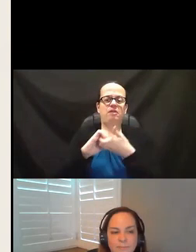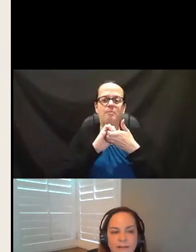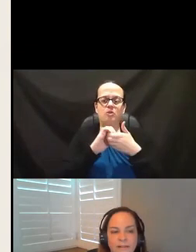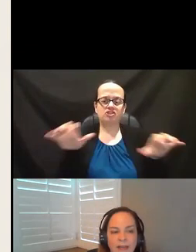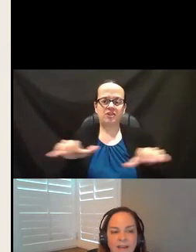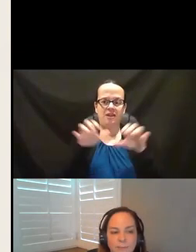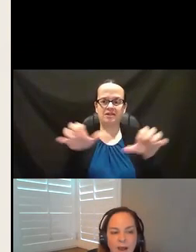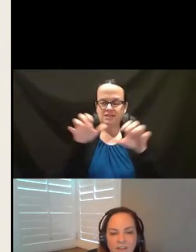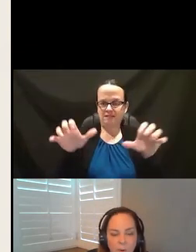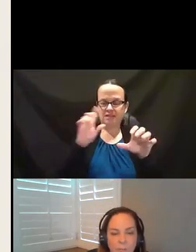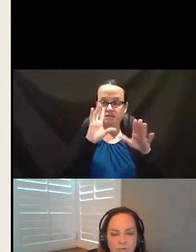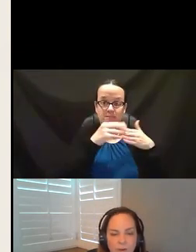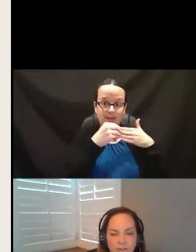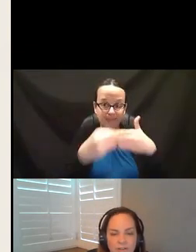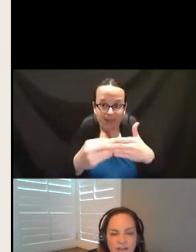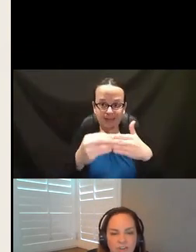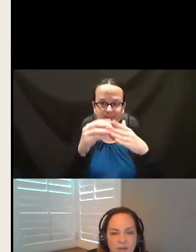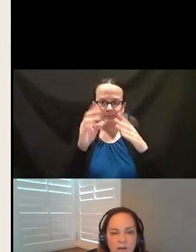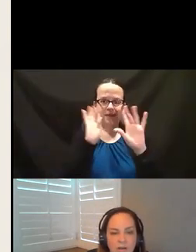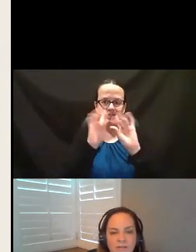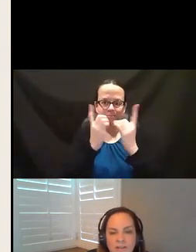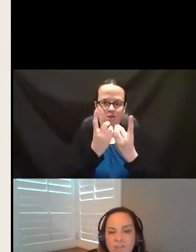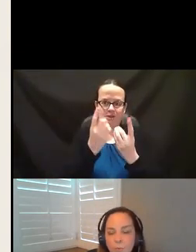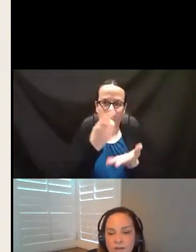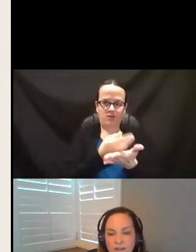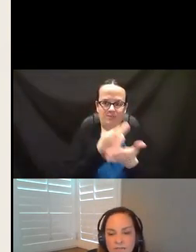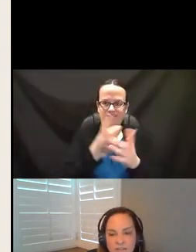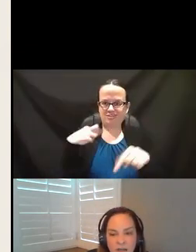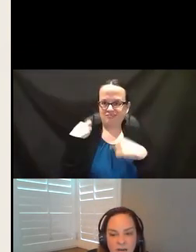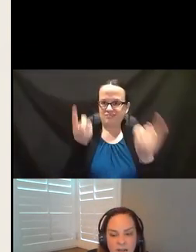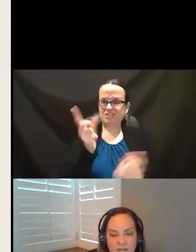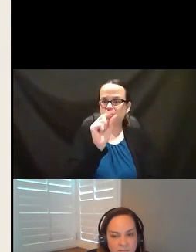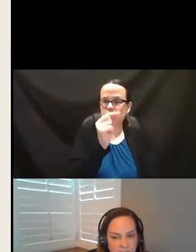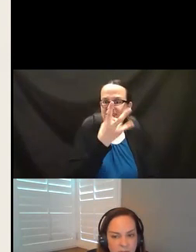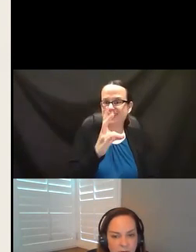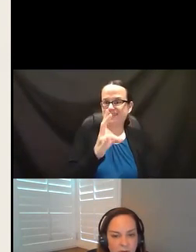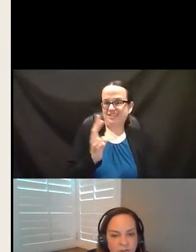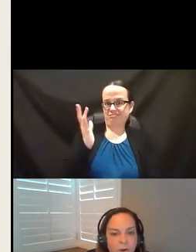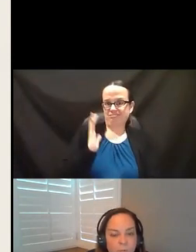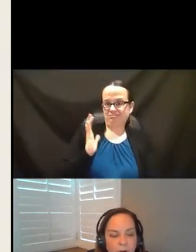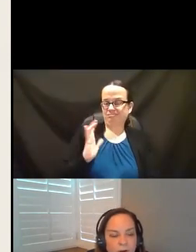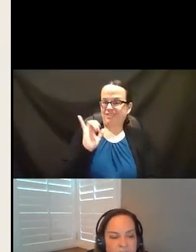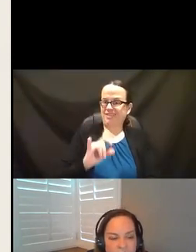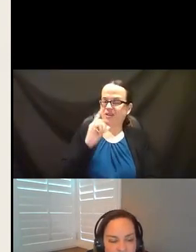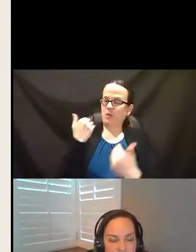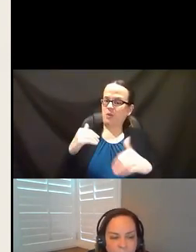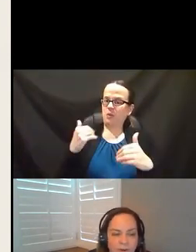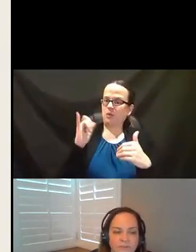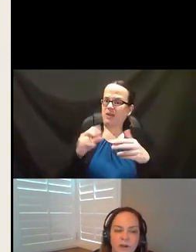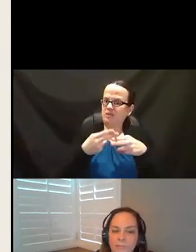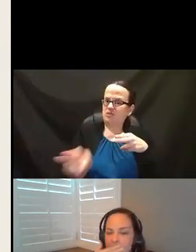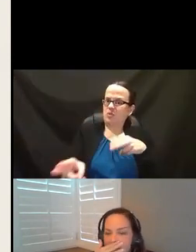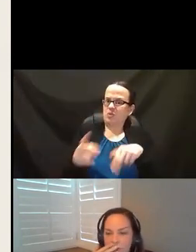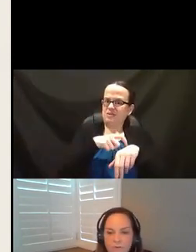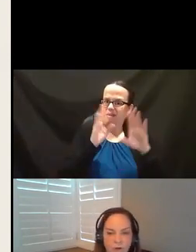that have been led by the Department of Rehabilitation since 2017. And that's, you know, a short, relatively short period